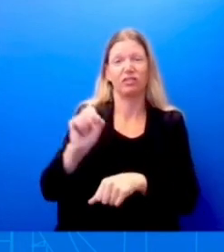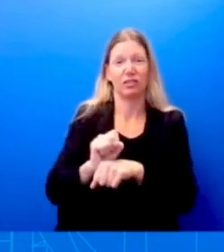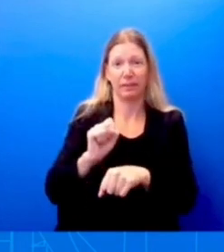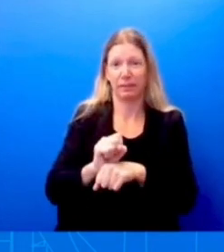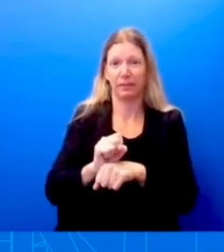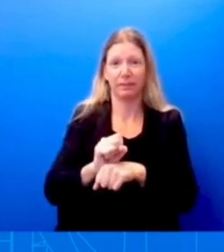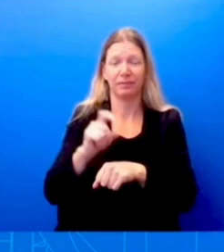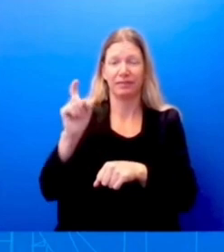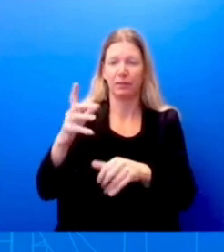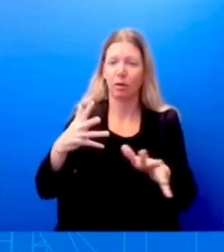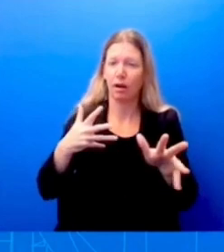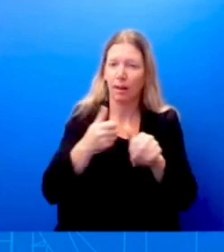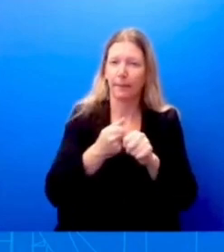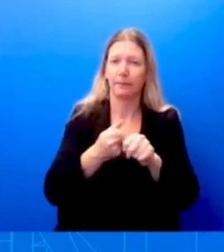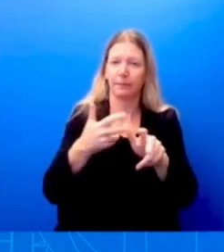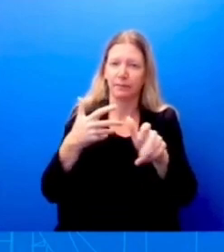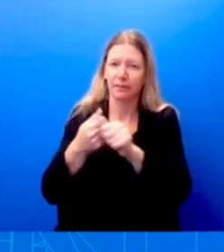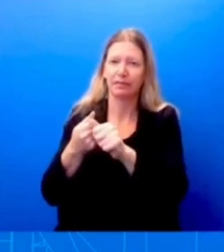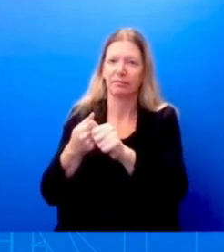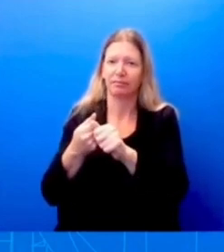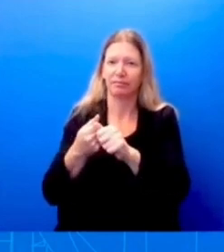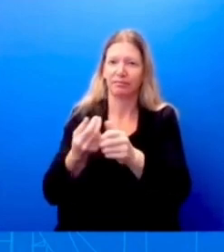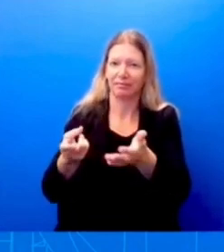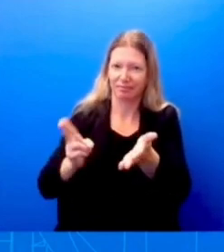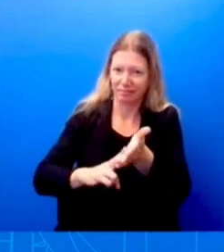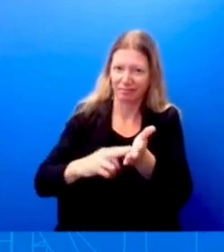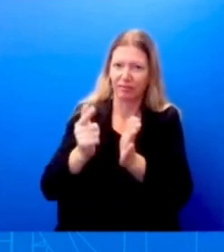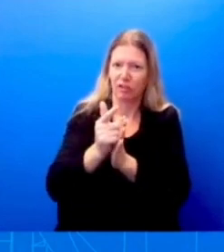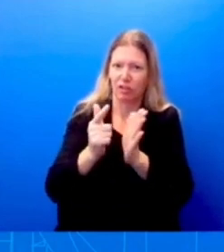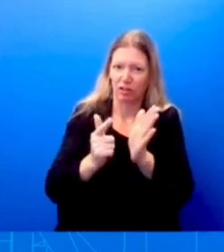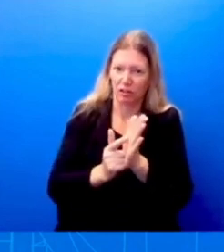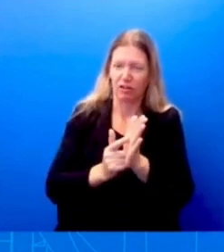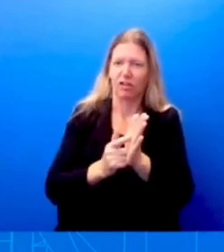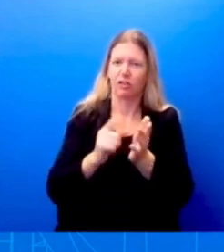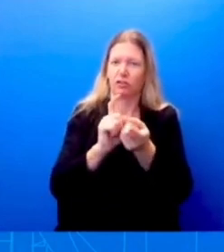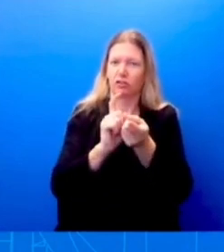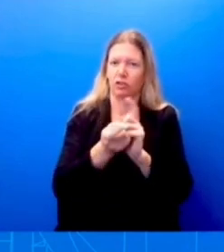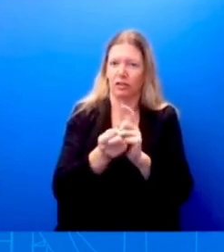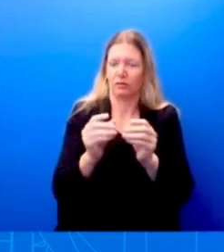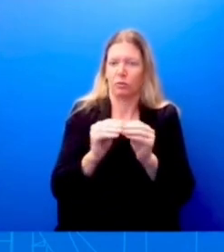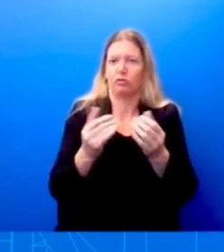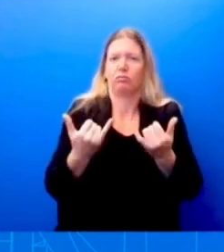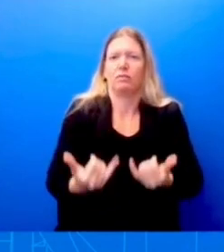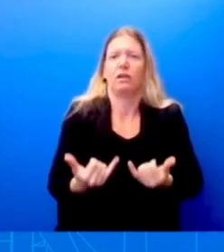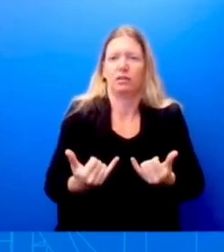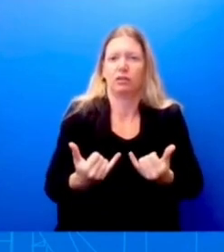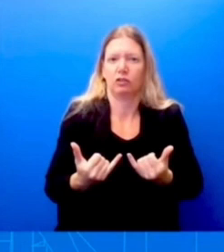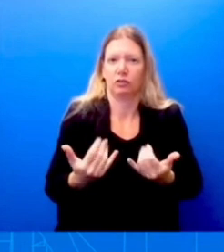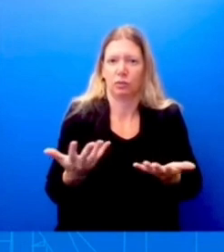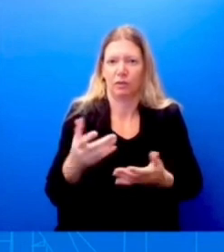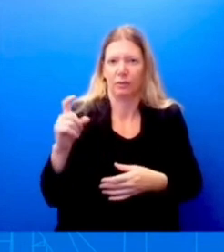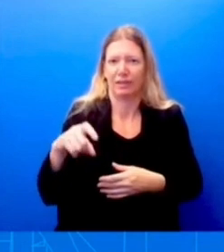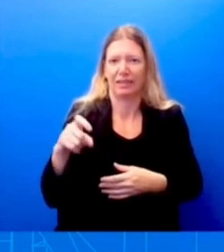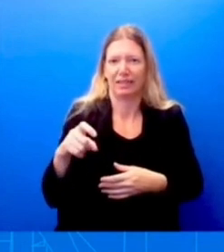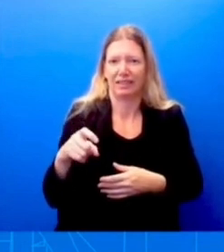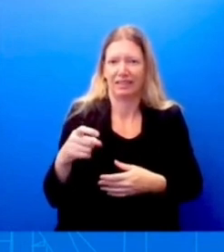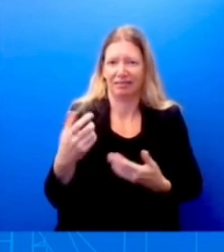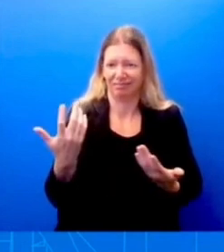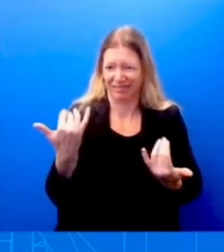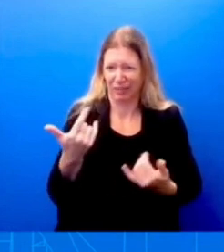our immigration laws to reflect the needs of where we are, where we are currently in this 21st century economy. So